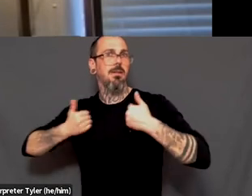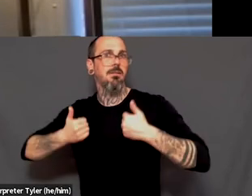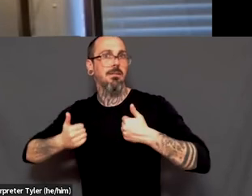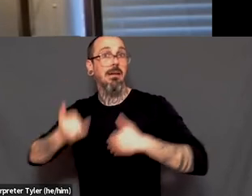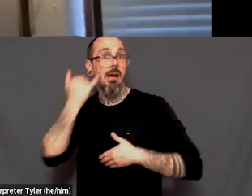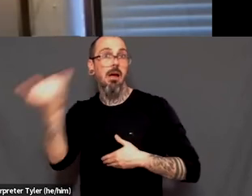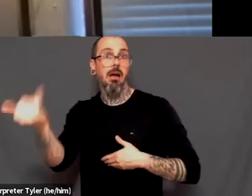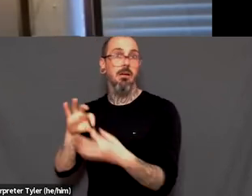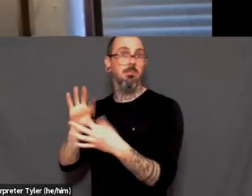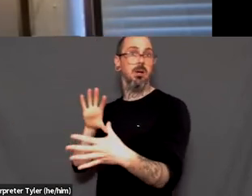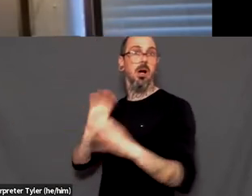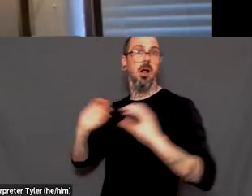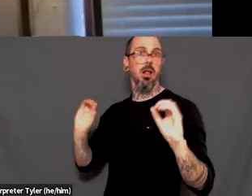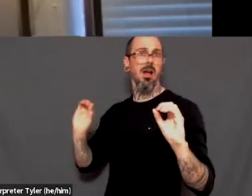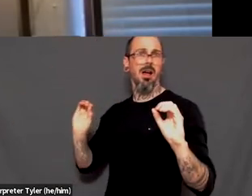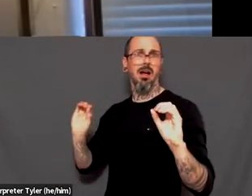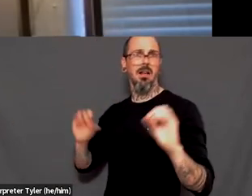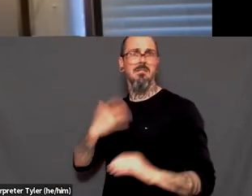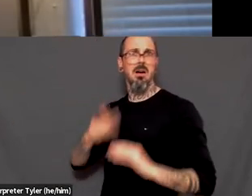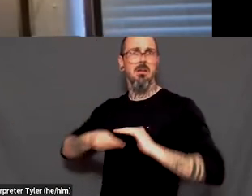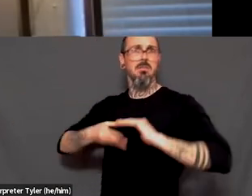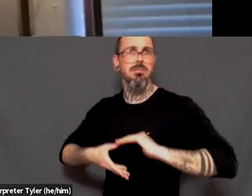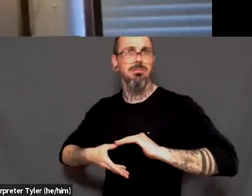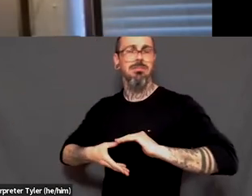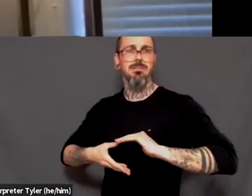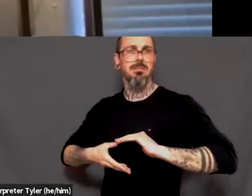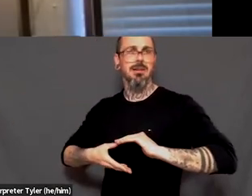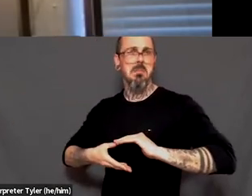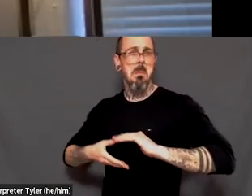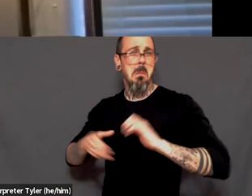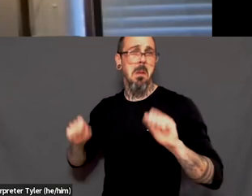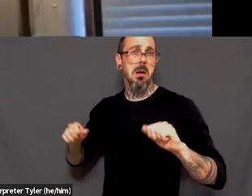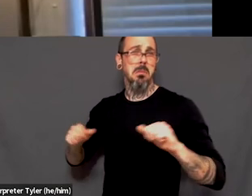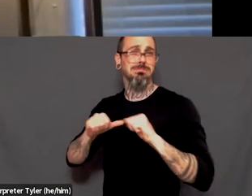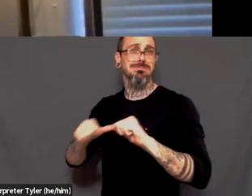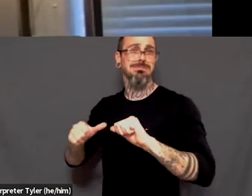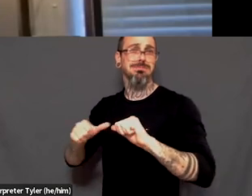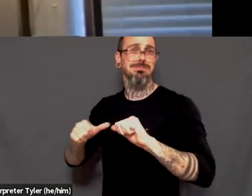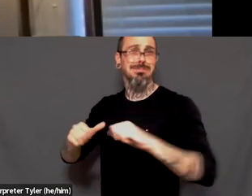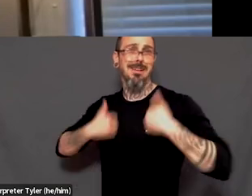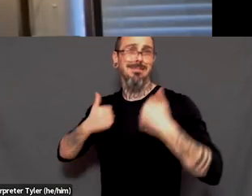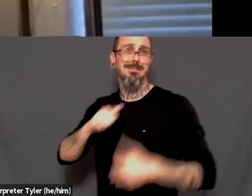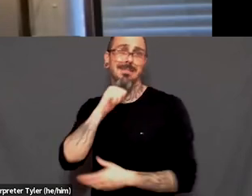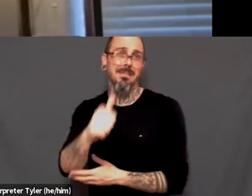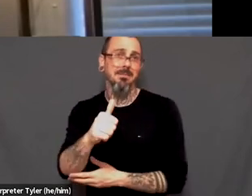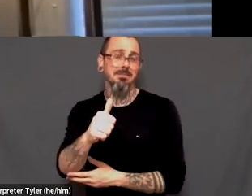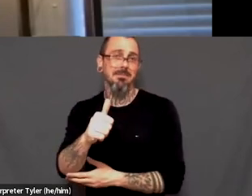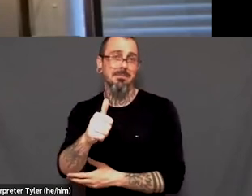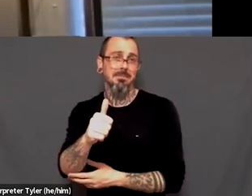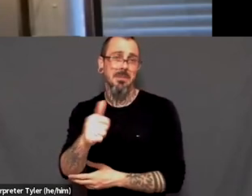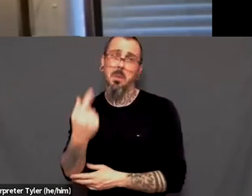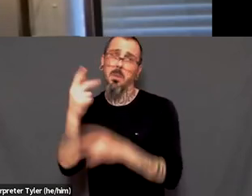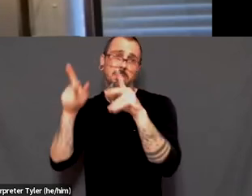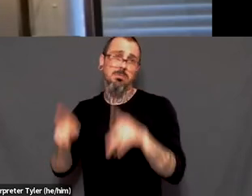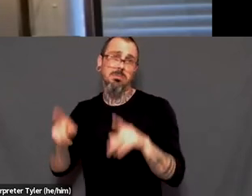success is fluent, um, and can change every day, like on any given day, but like advocating